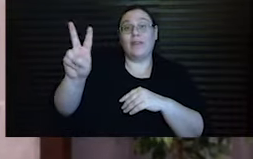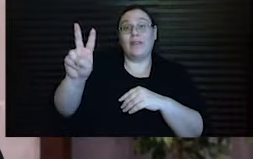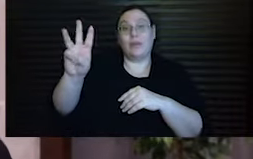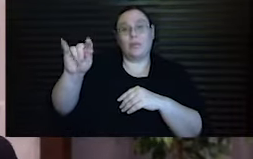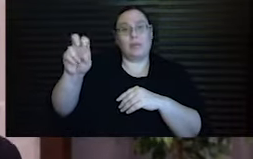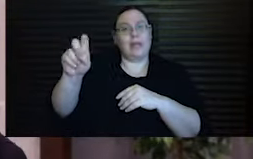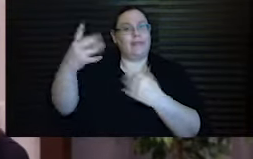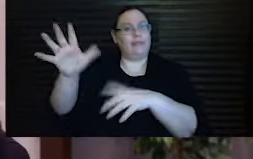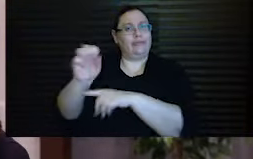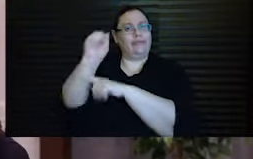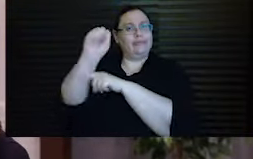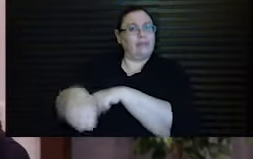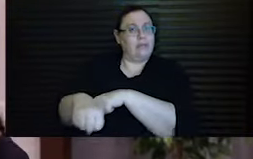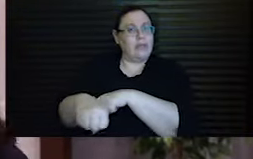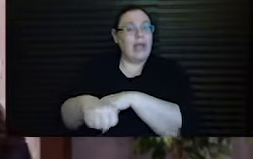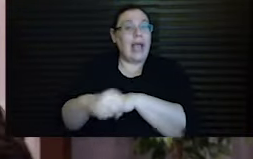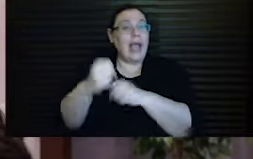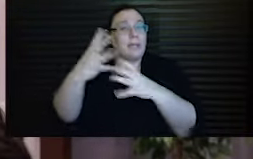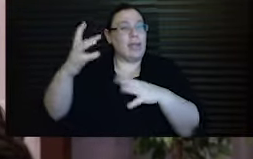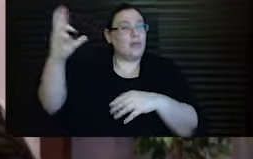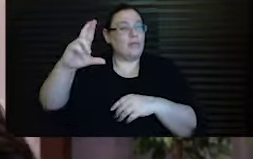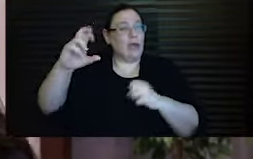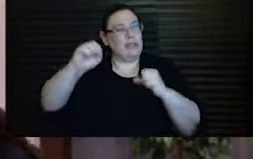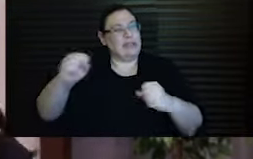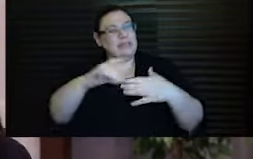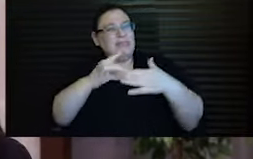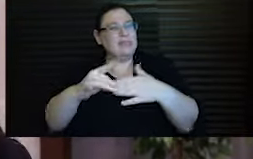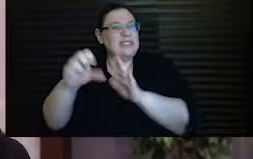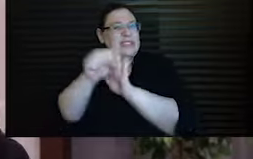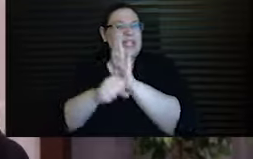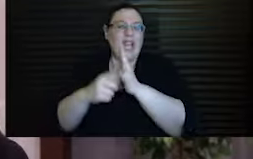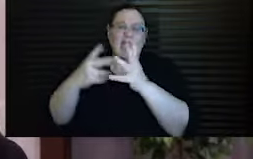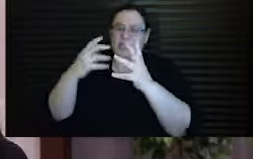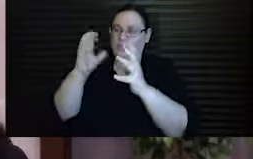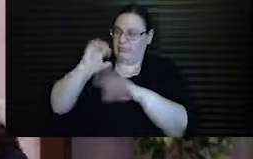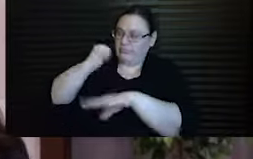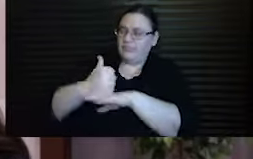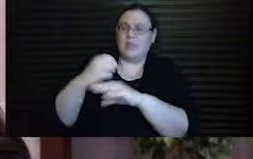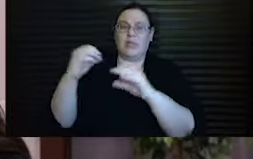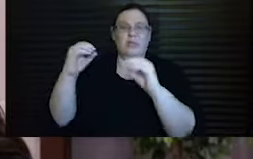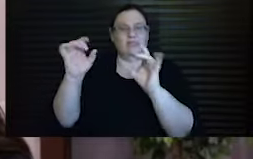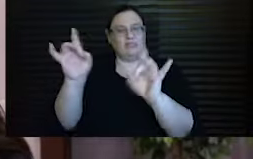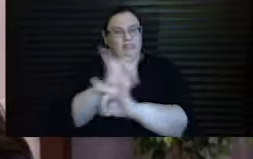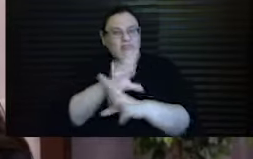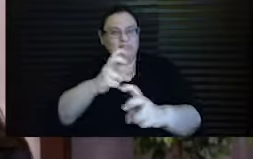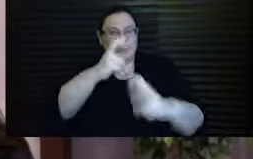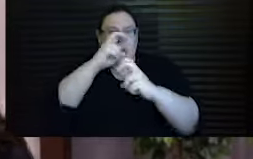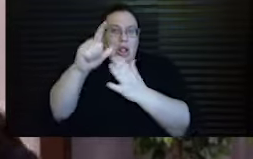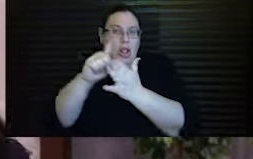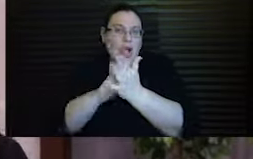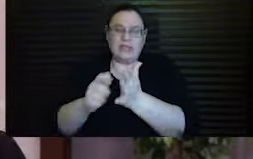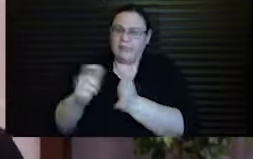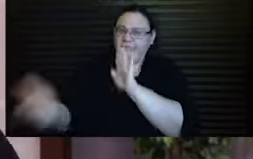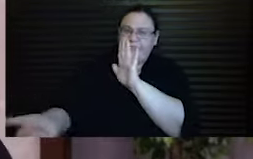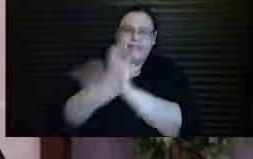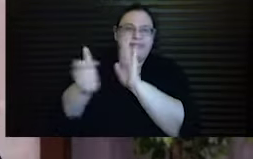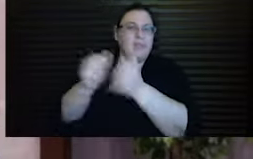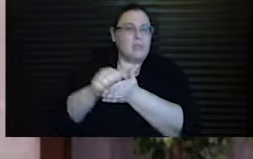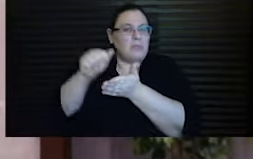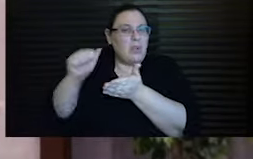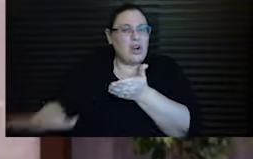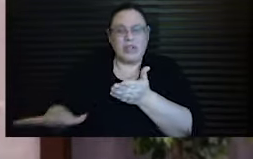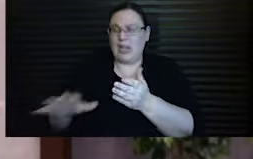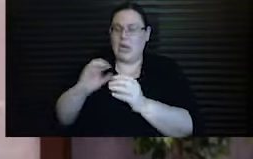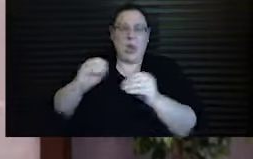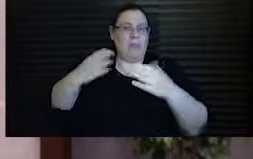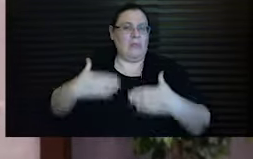And red states were lining up to pass increasingly restrictive laws, criminalizing abortion and attacking bodily autonomy.